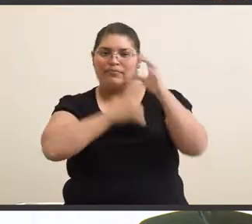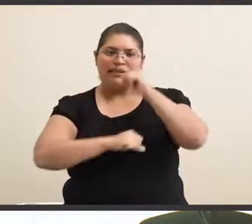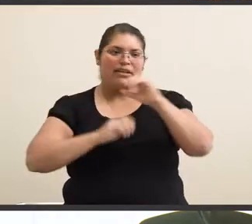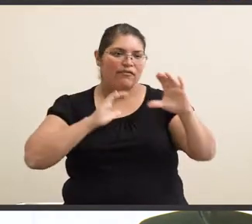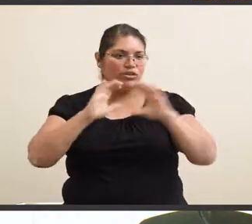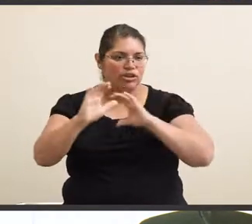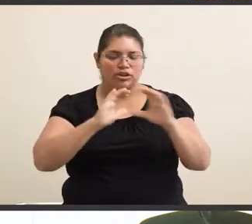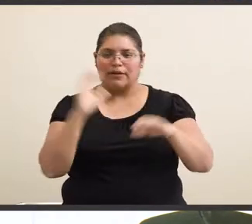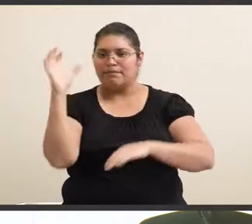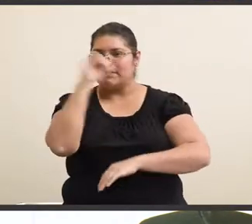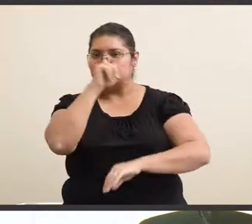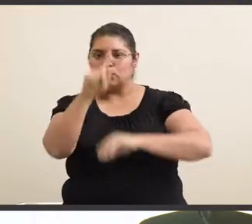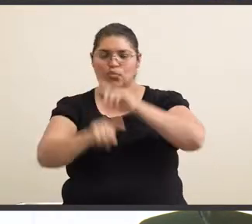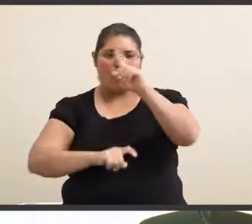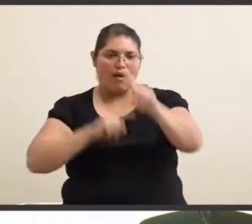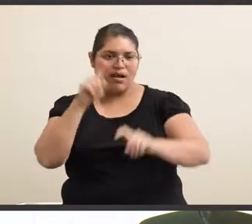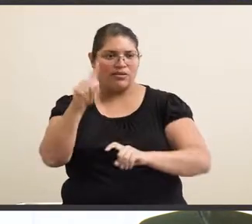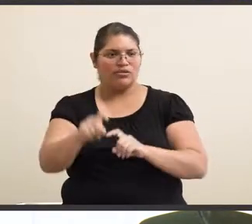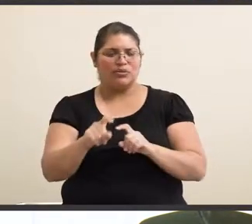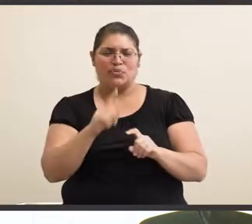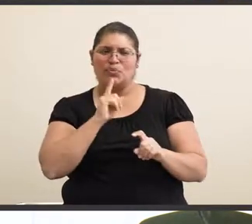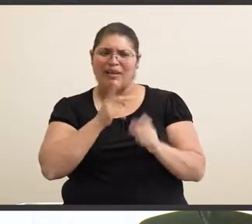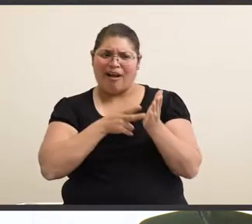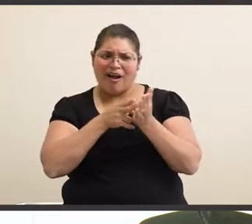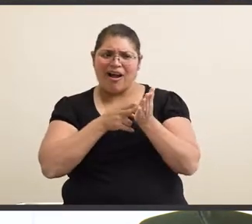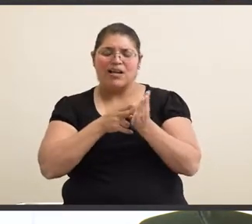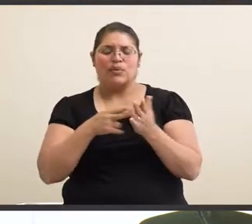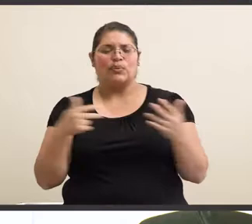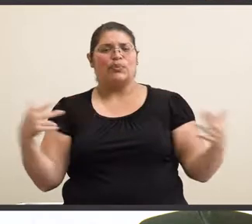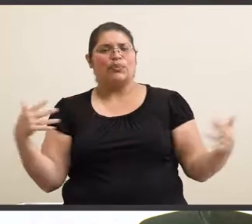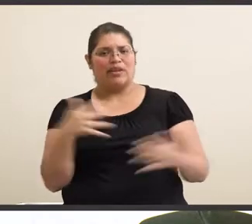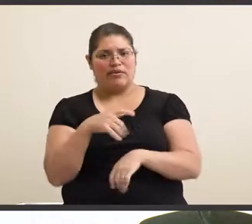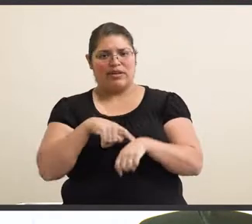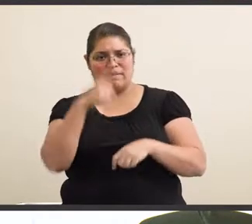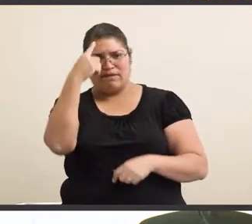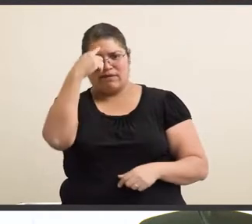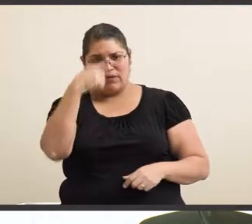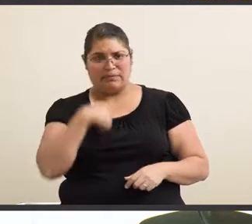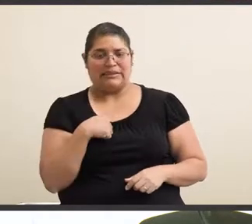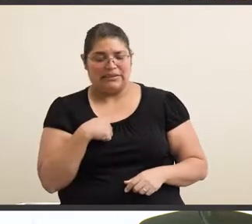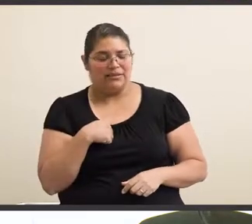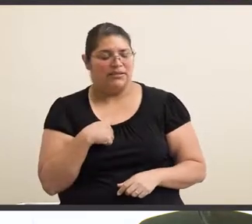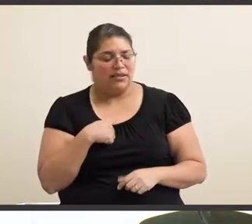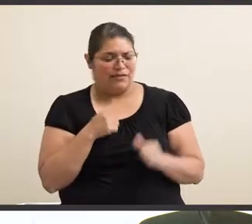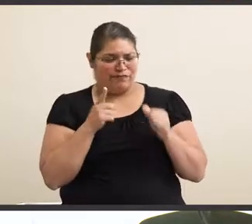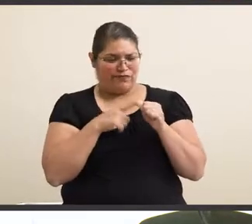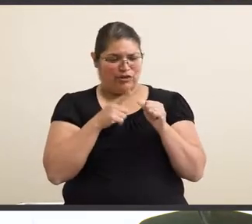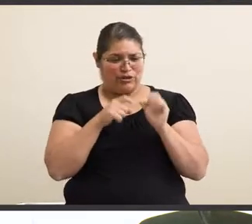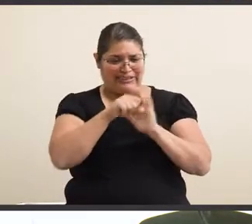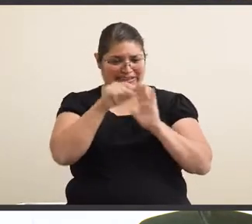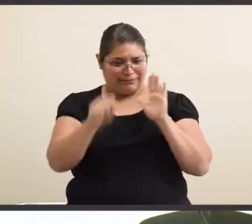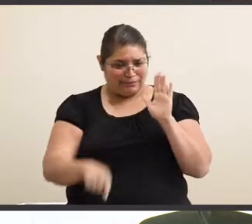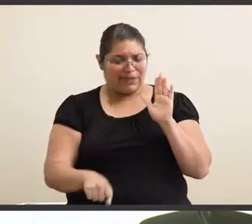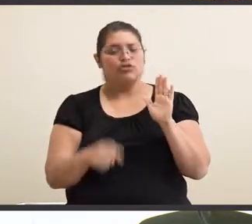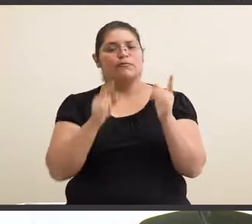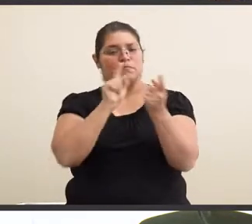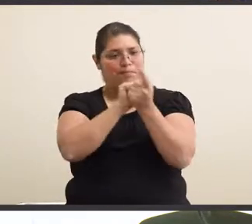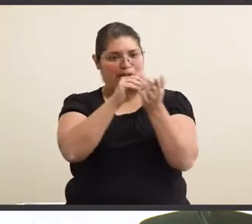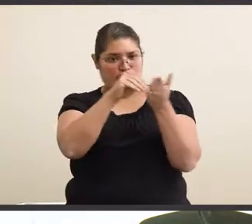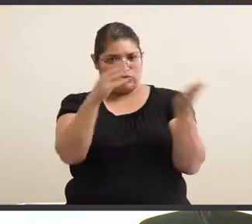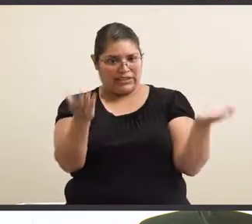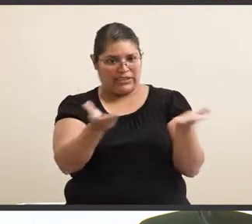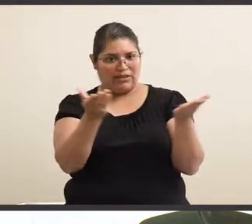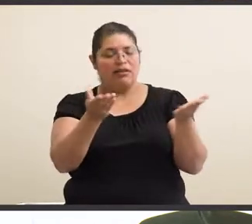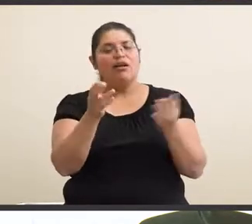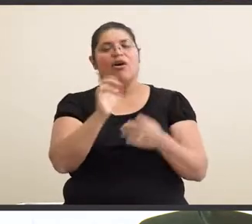questions being asked in class. And it was honestly a really scary time for me. And my first semester, I ended up meeting a professor here